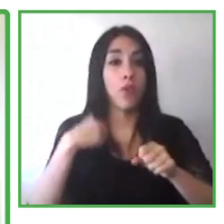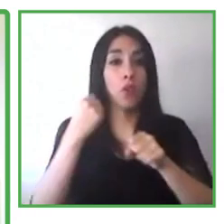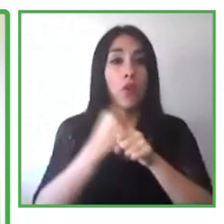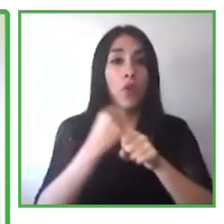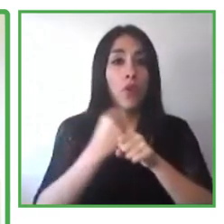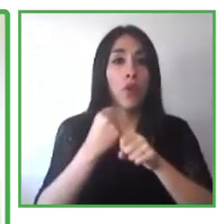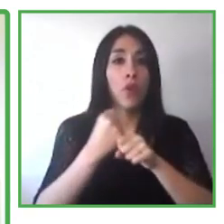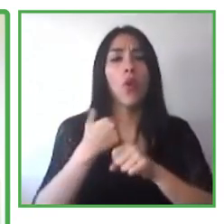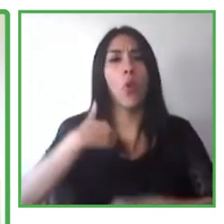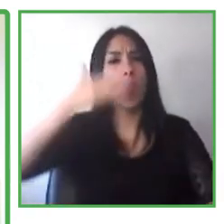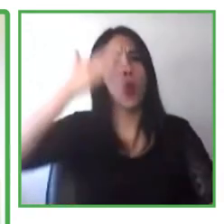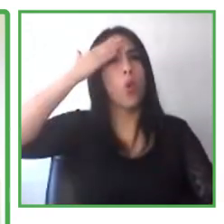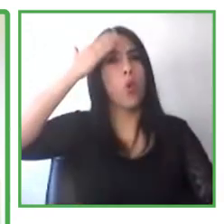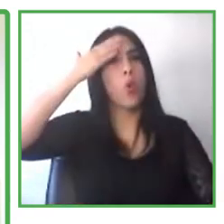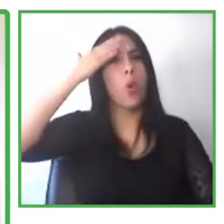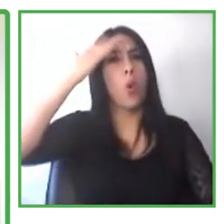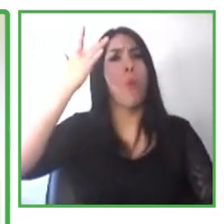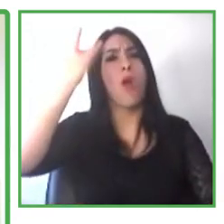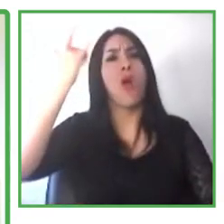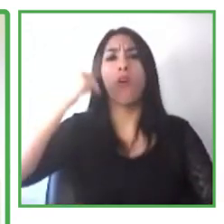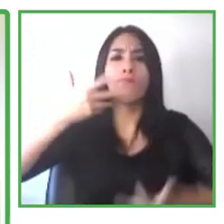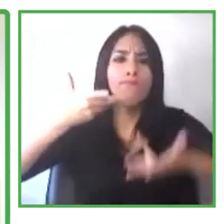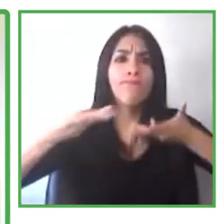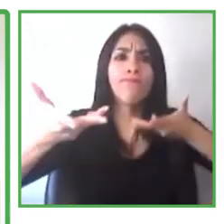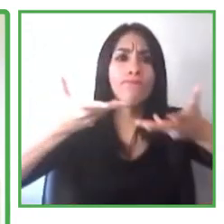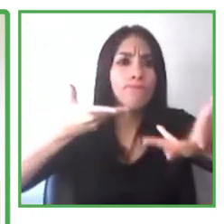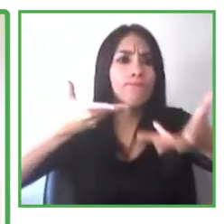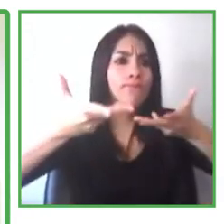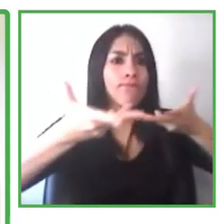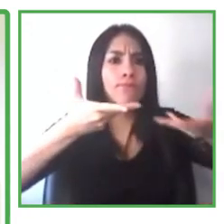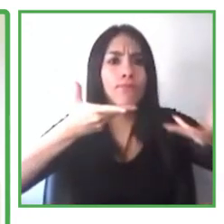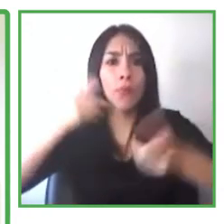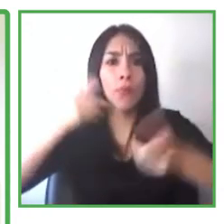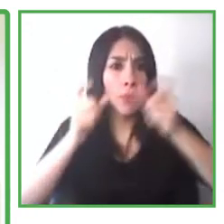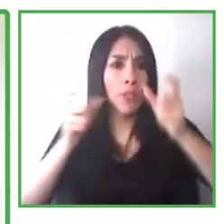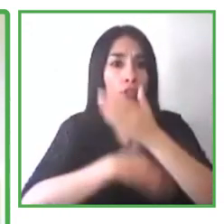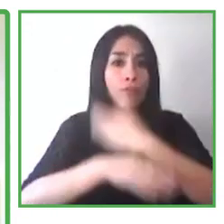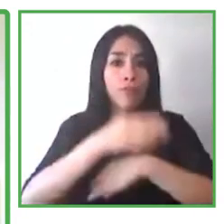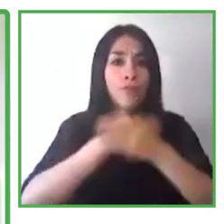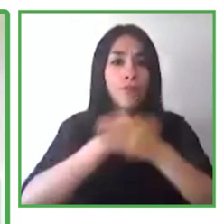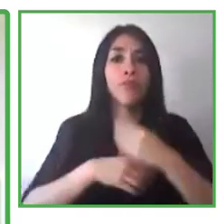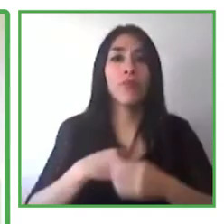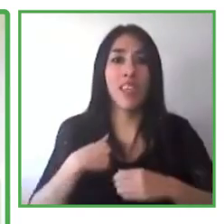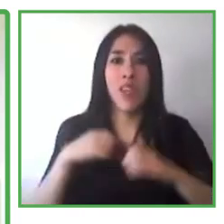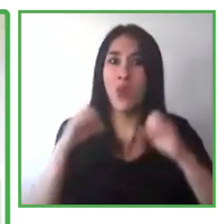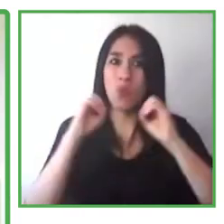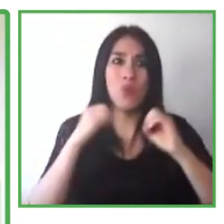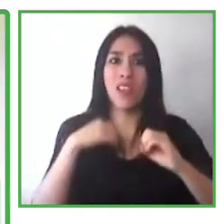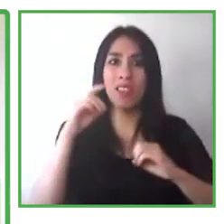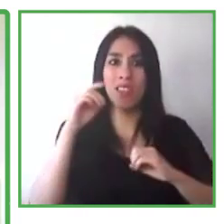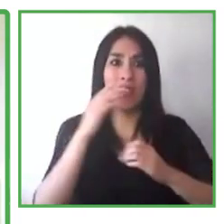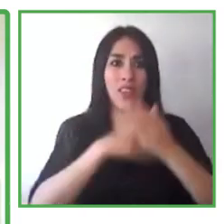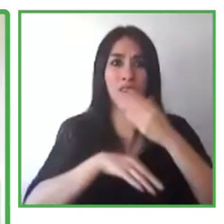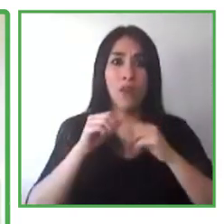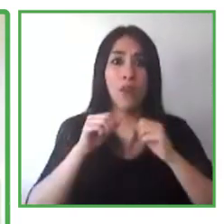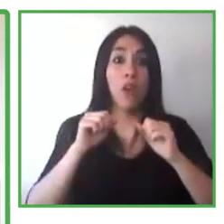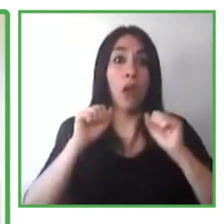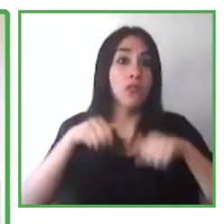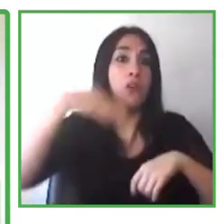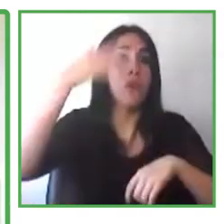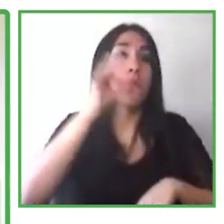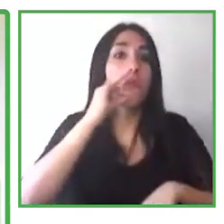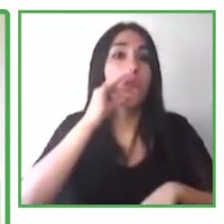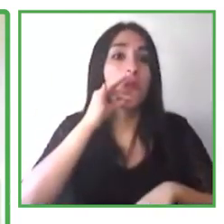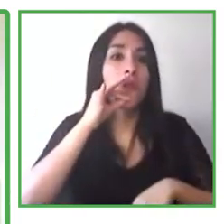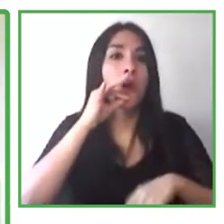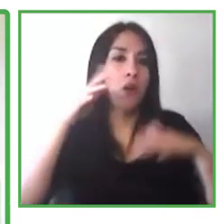Within our programmatic efforts, our best known efforts probably is our autism hiring program. We recently evolved